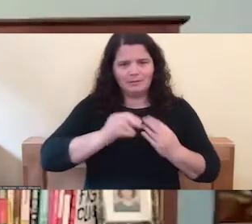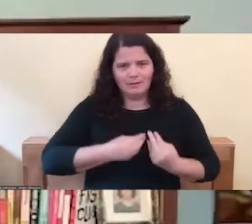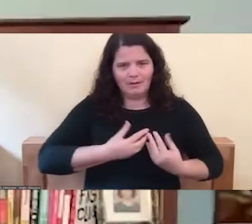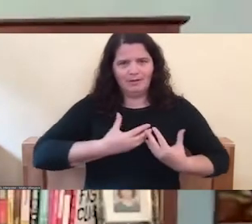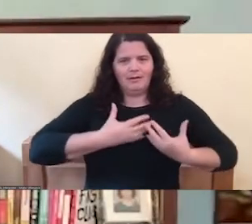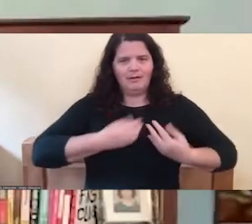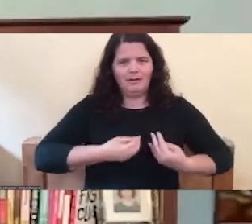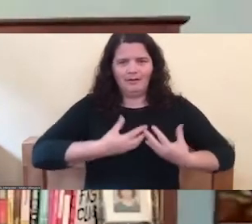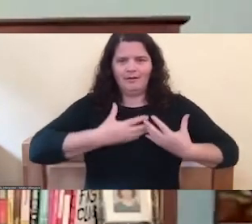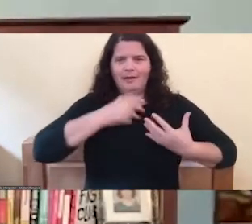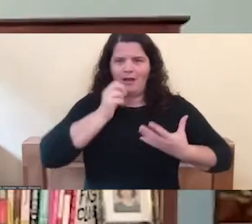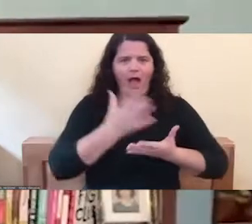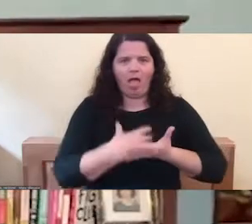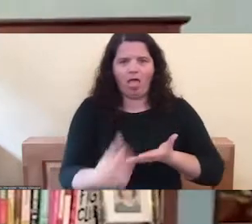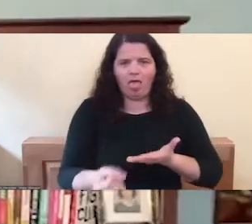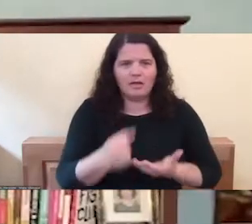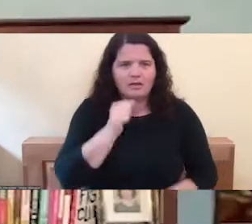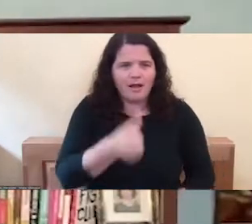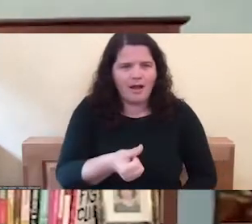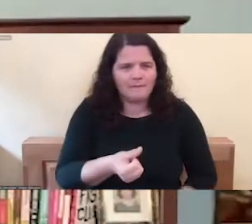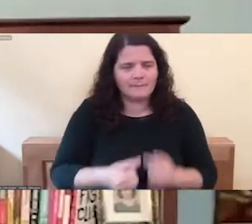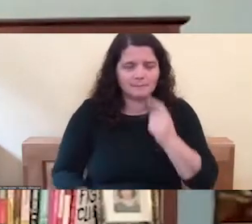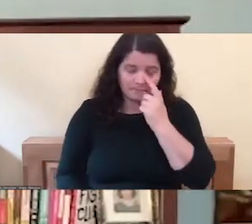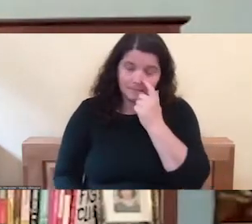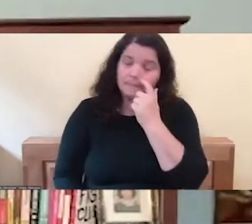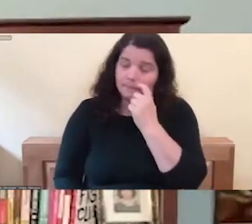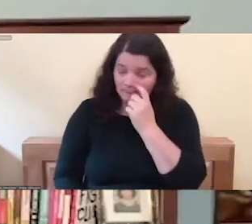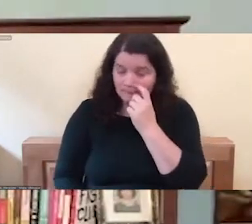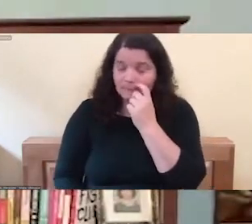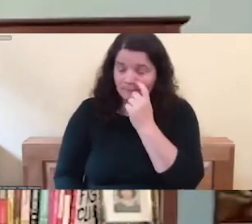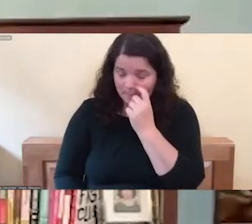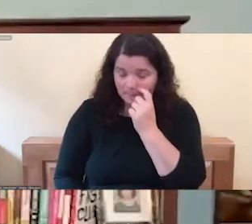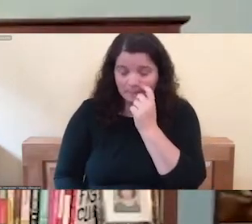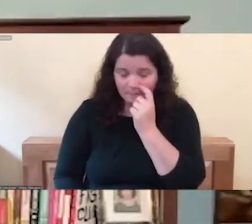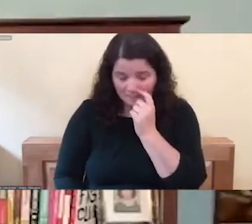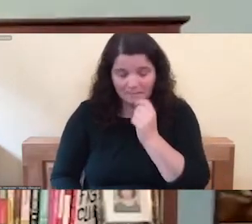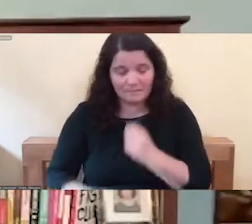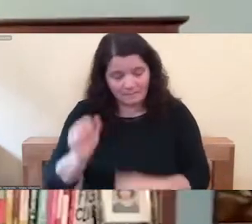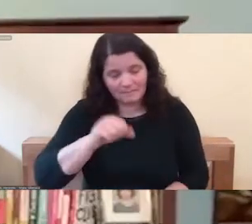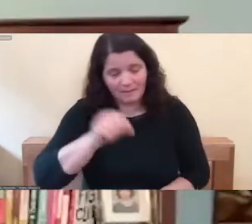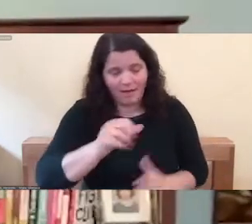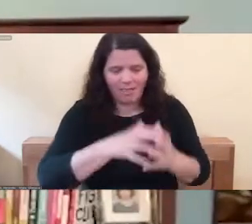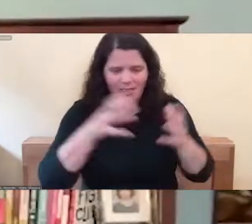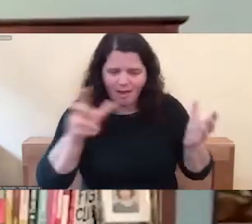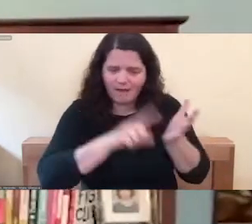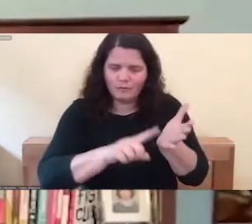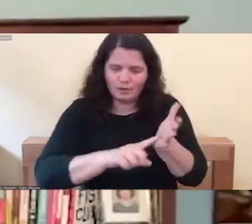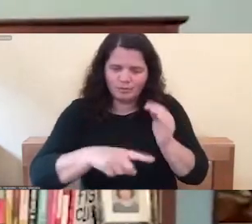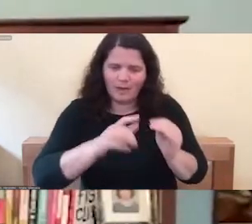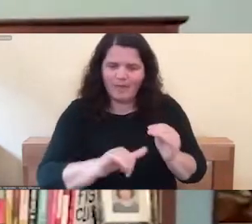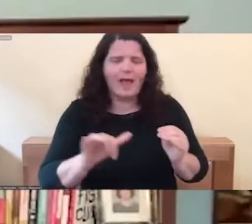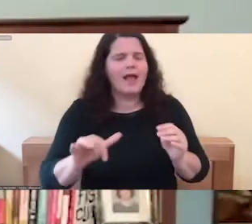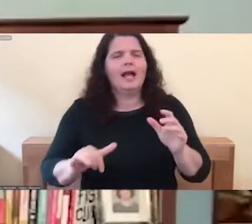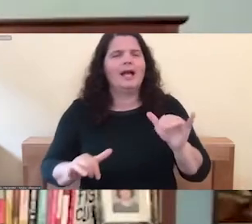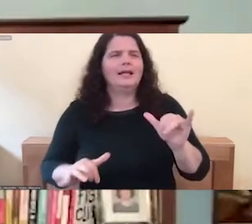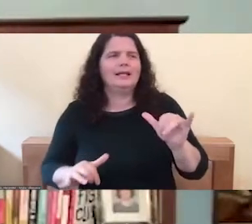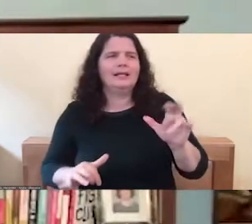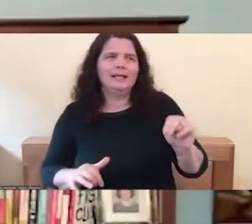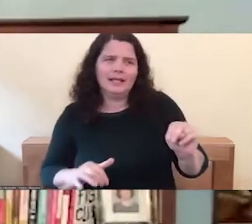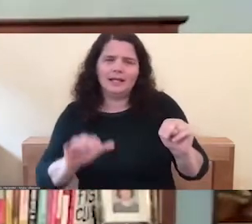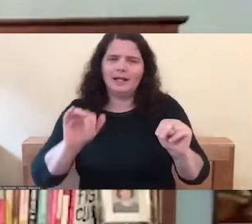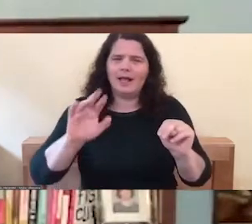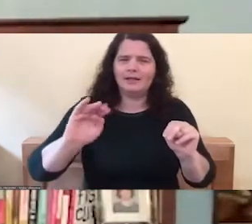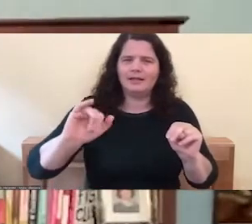And, and so I think the yin and the yang energy, they play a slightly different function. And so,